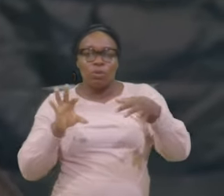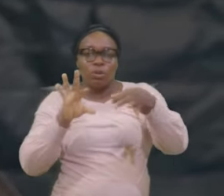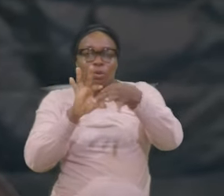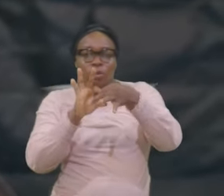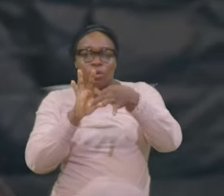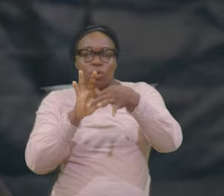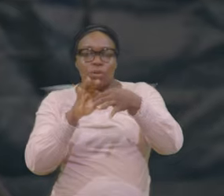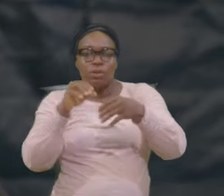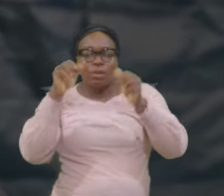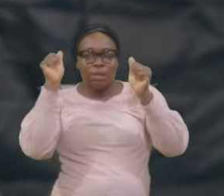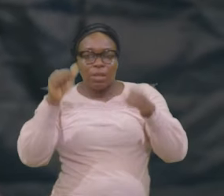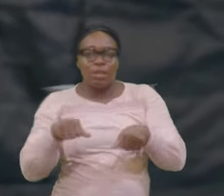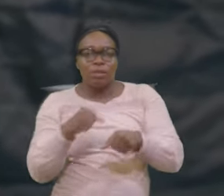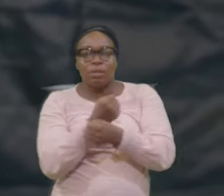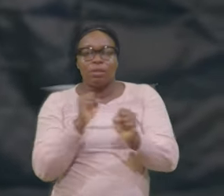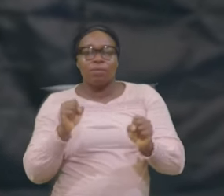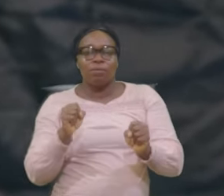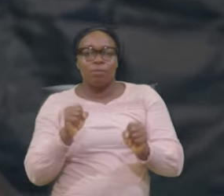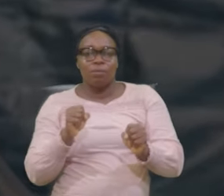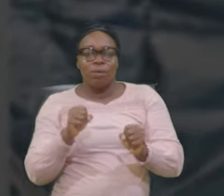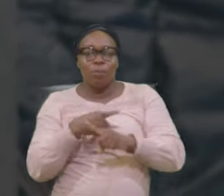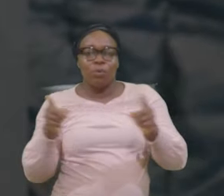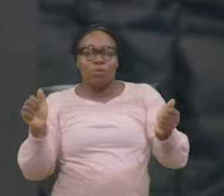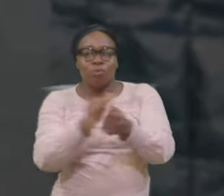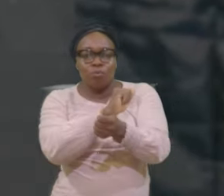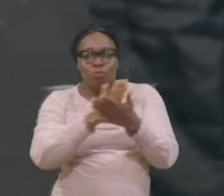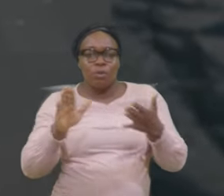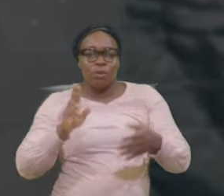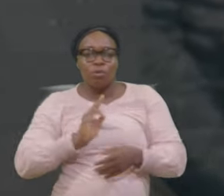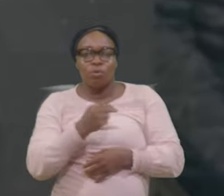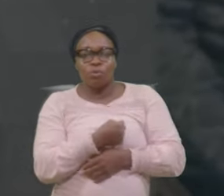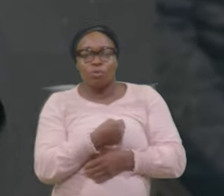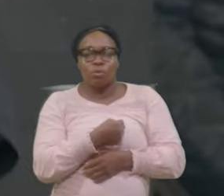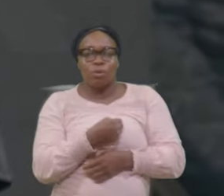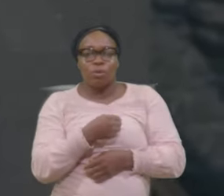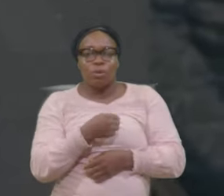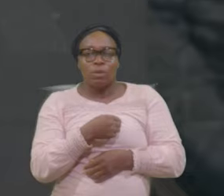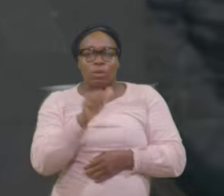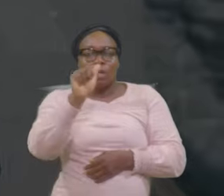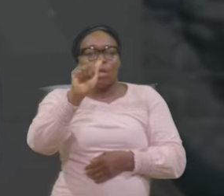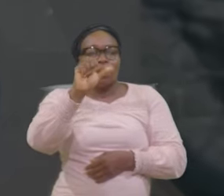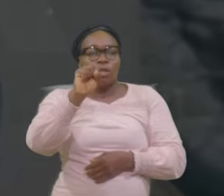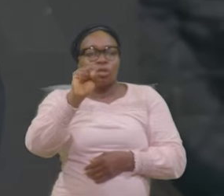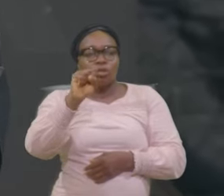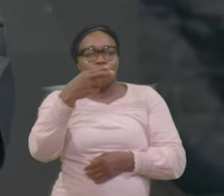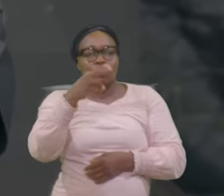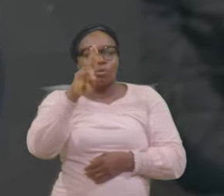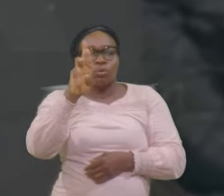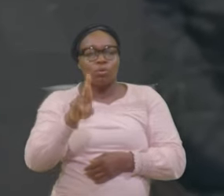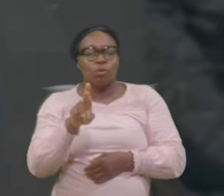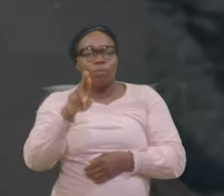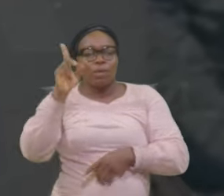have Ruined Us Asher Shall not Save us We will Not Ride